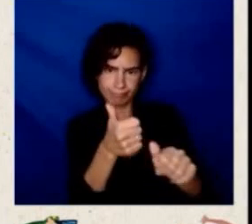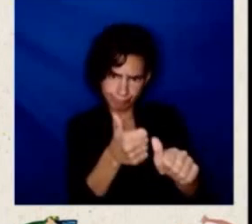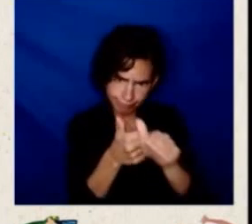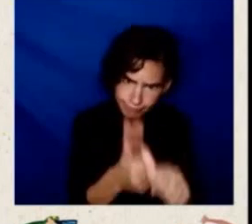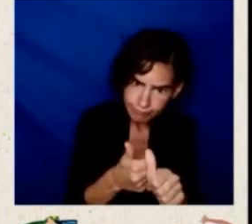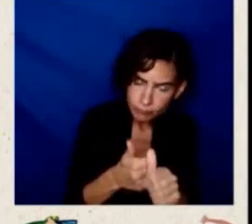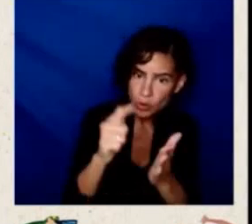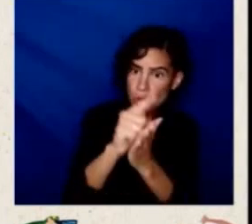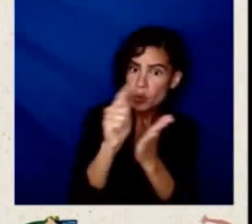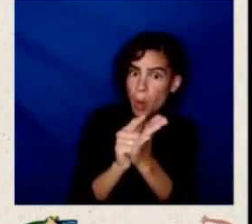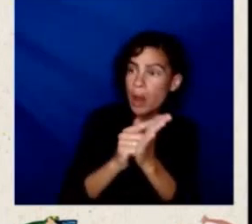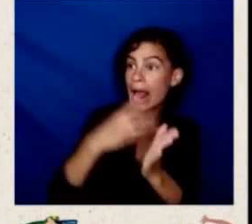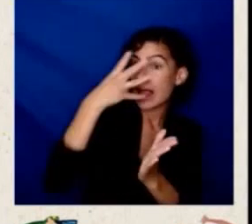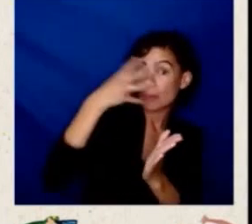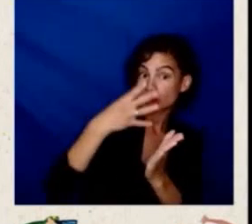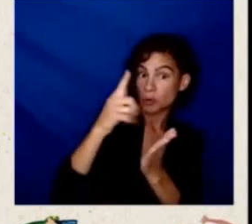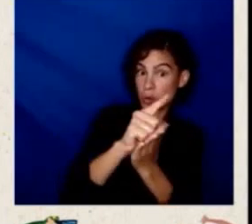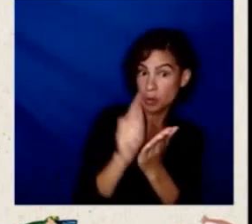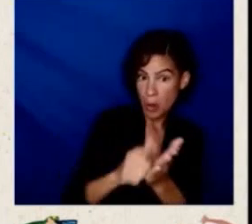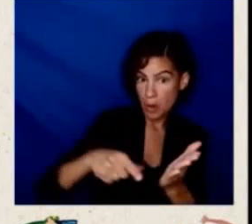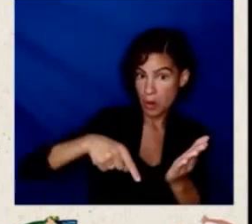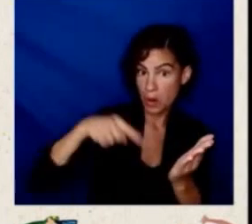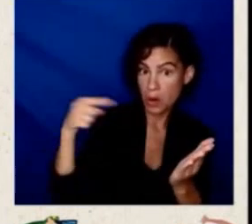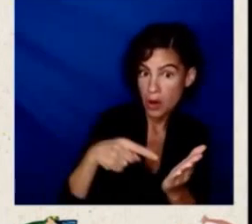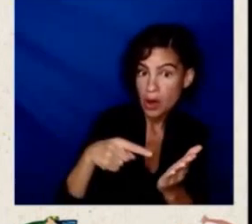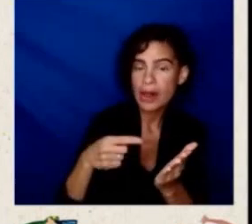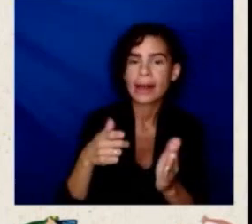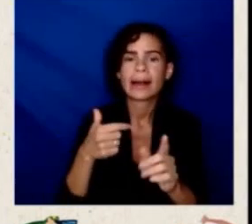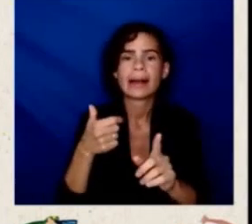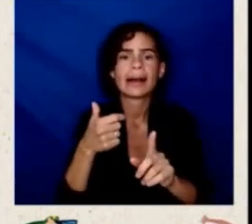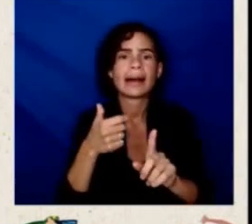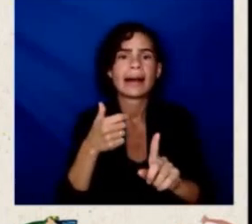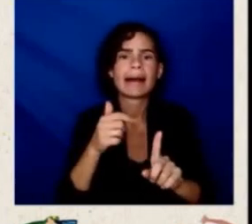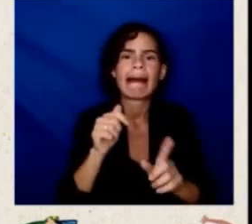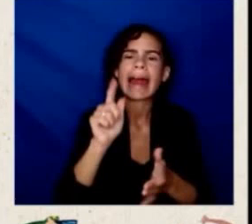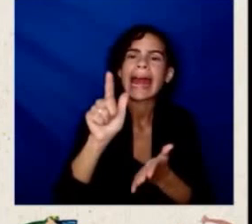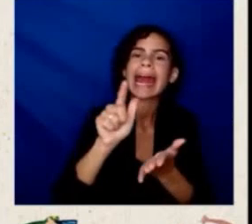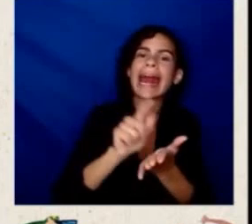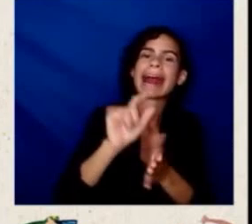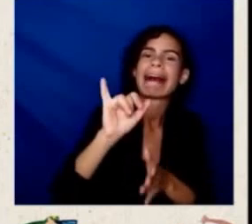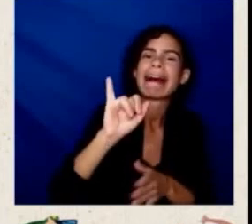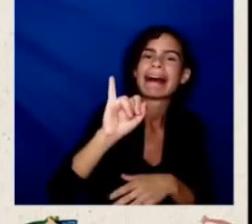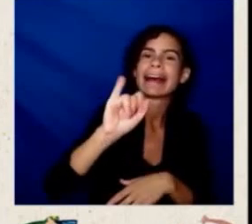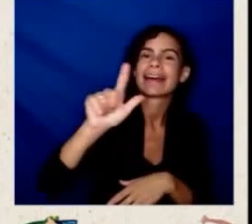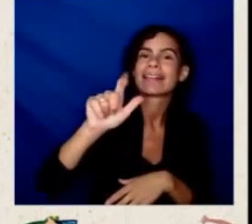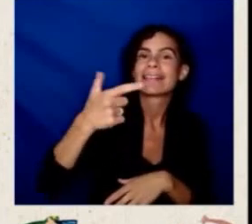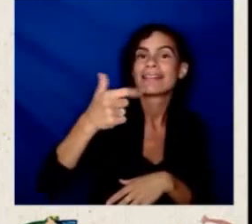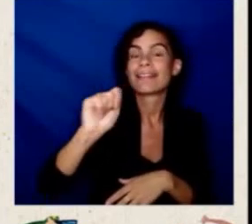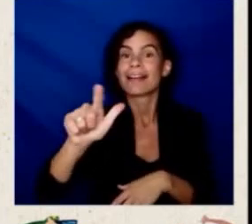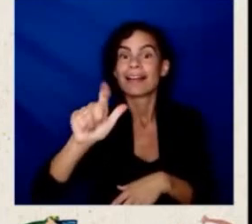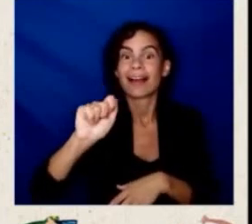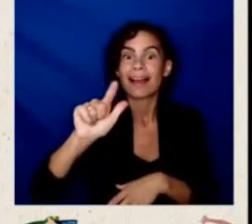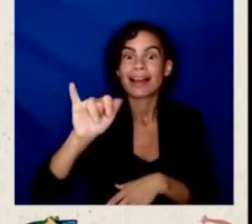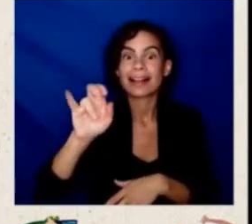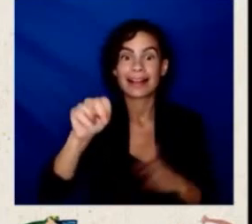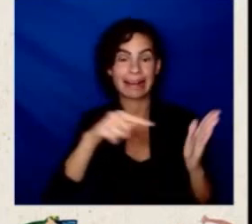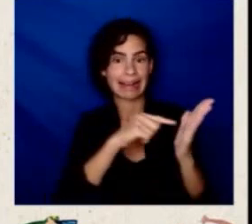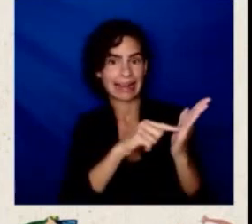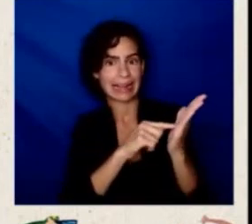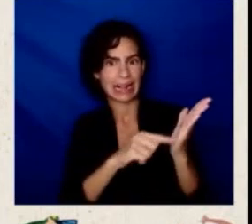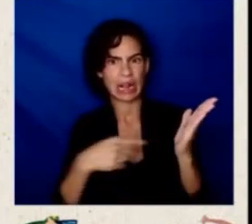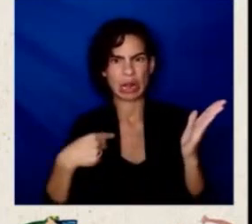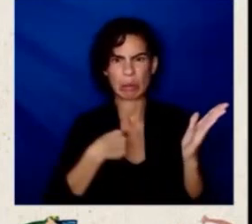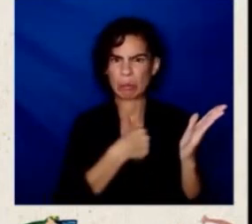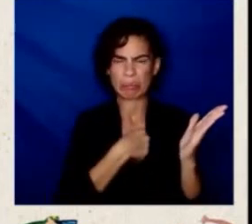the term illegal alien, that terminology is not permitted in any of our discourse